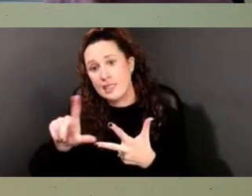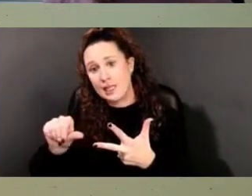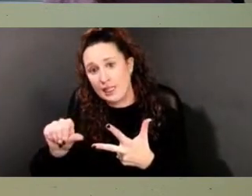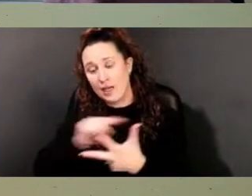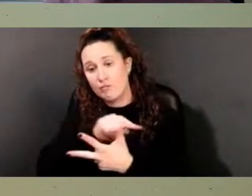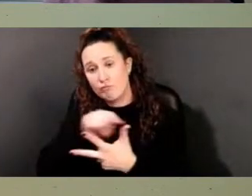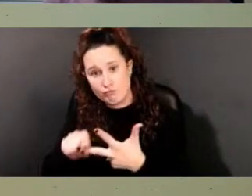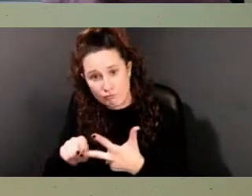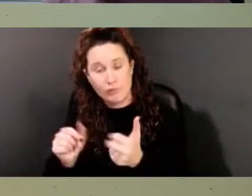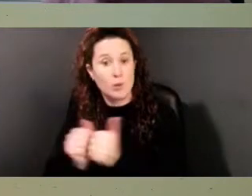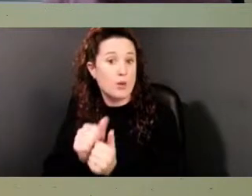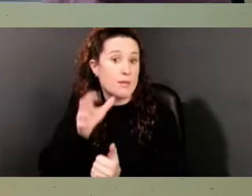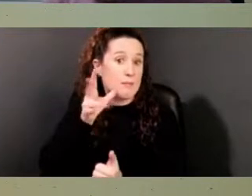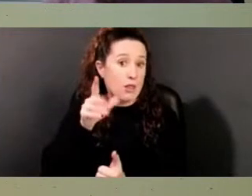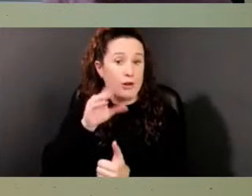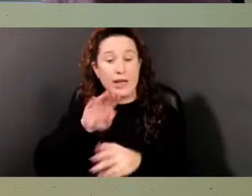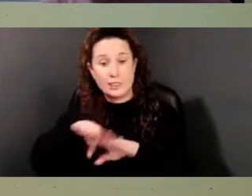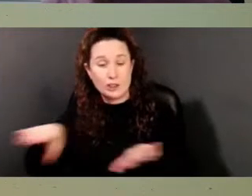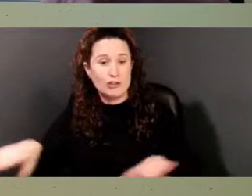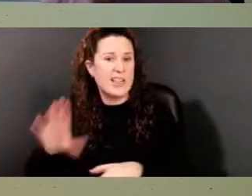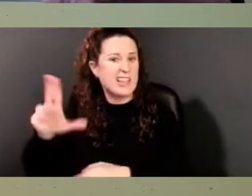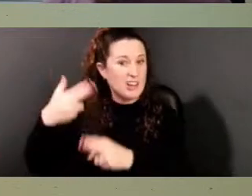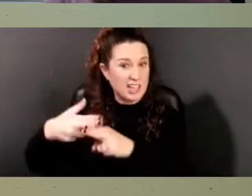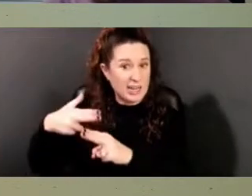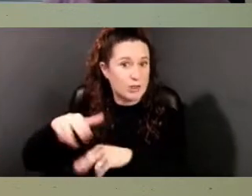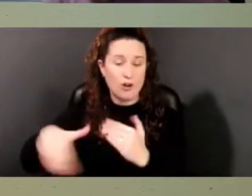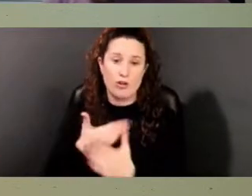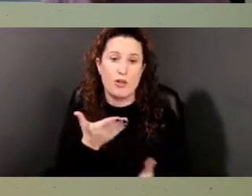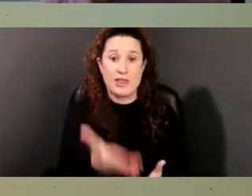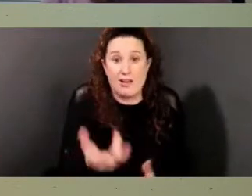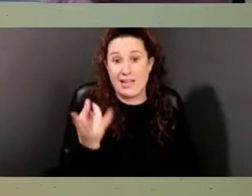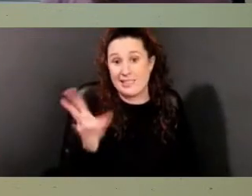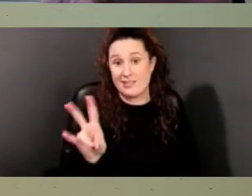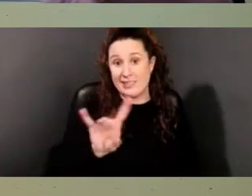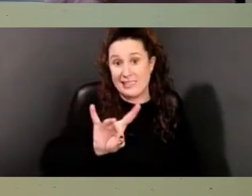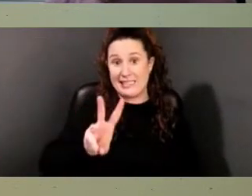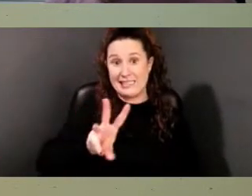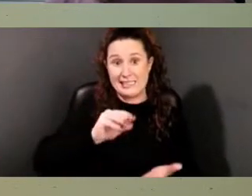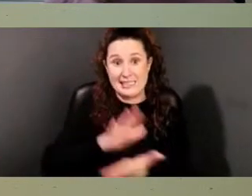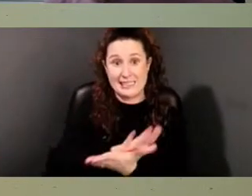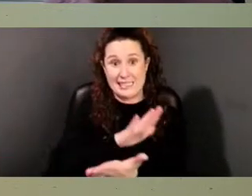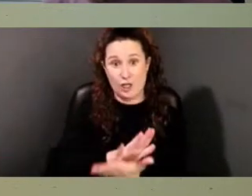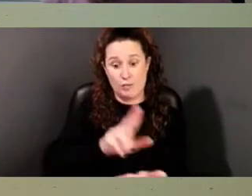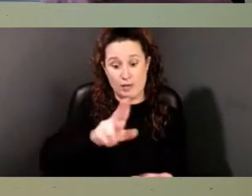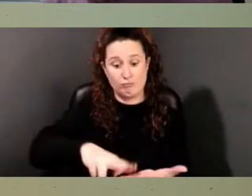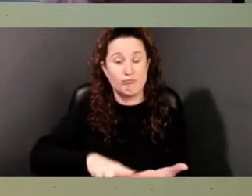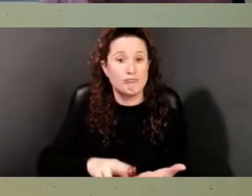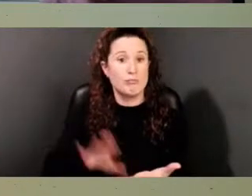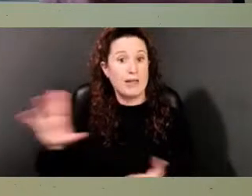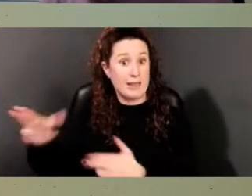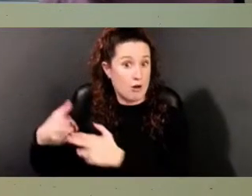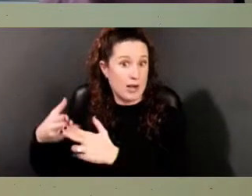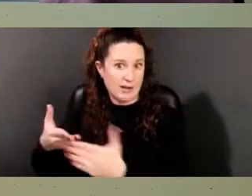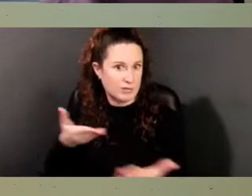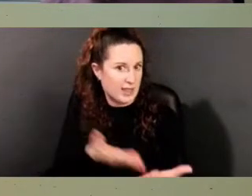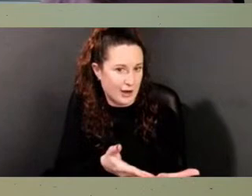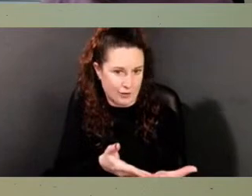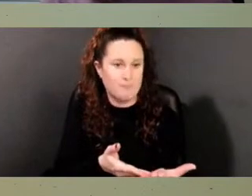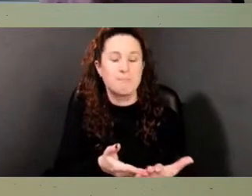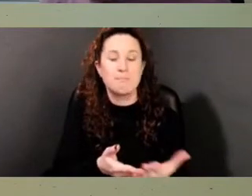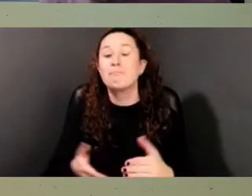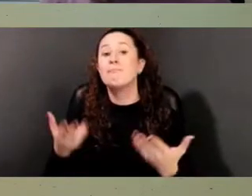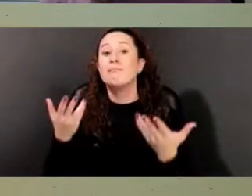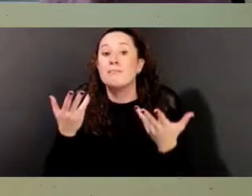her children are all listed in that 1786 manumission document. After that manumission, Nancy and James